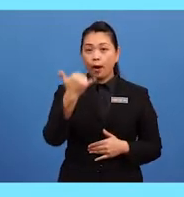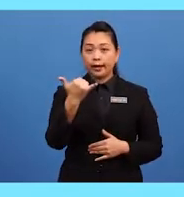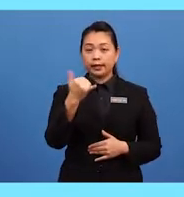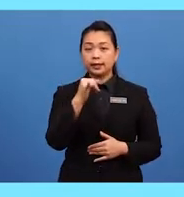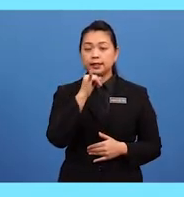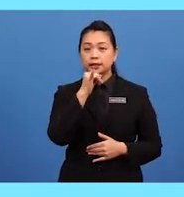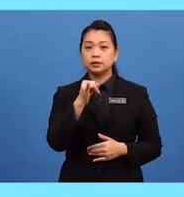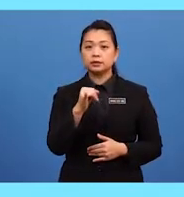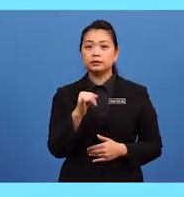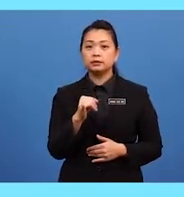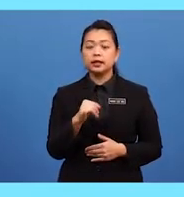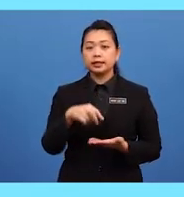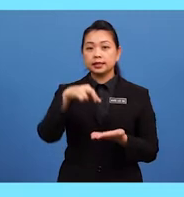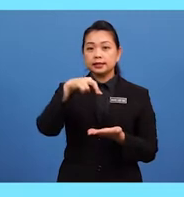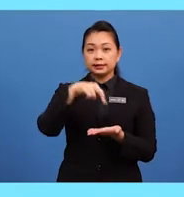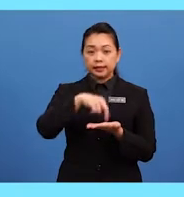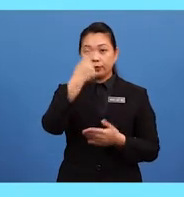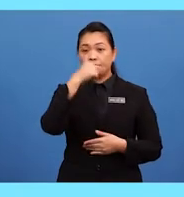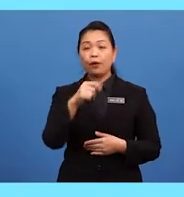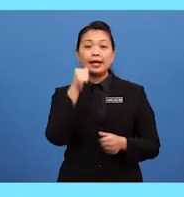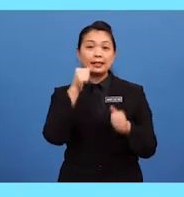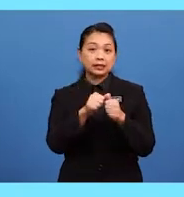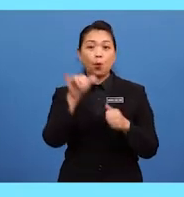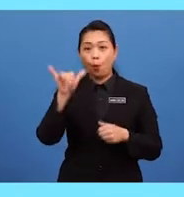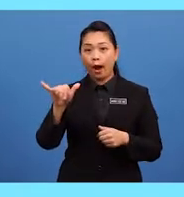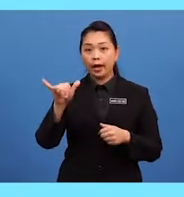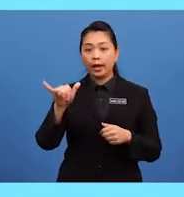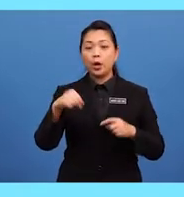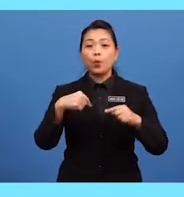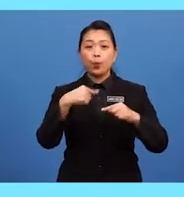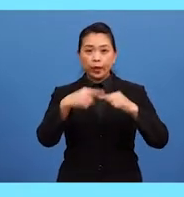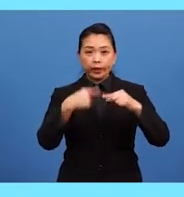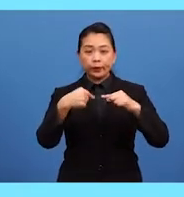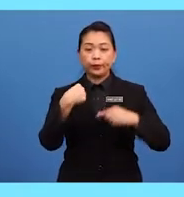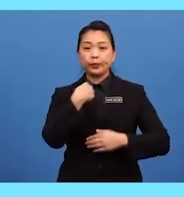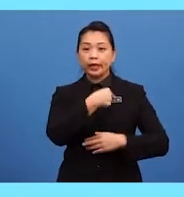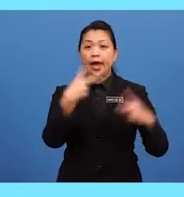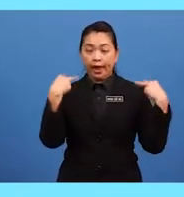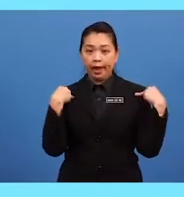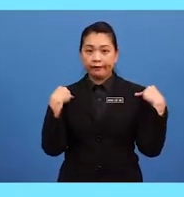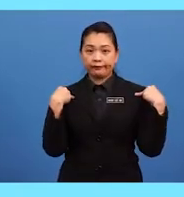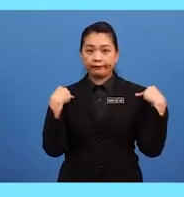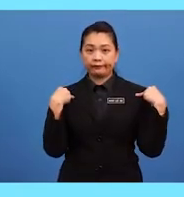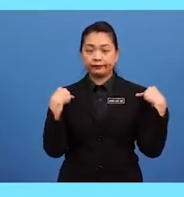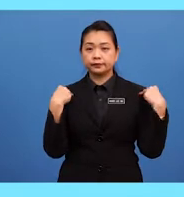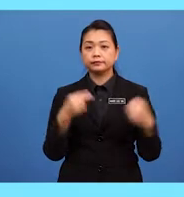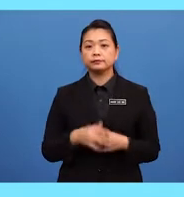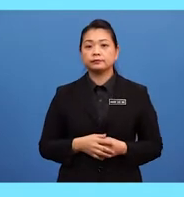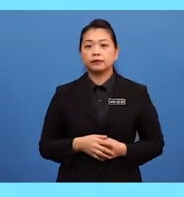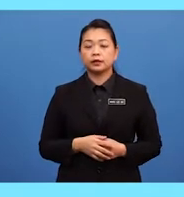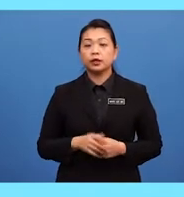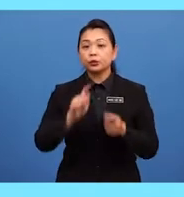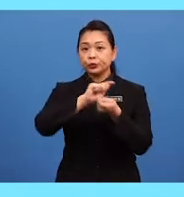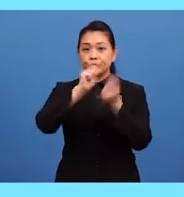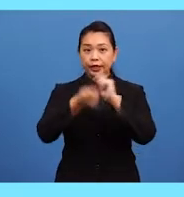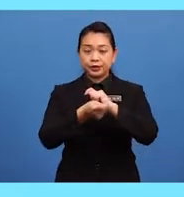for those nouns ending with the letter Y. And whenever we have such words, all we need to do is